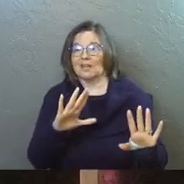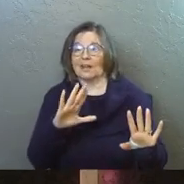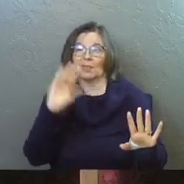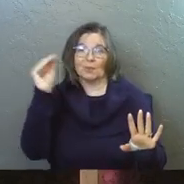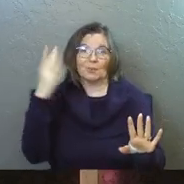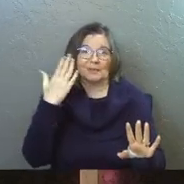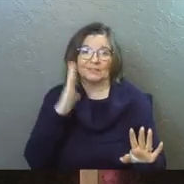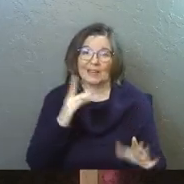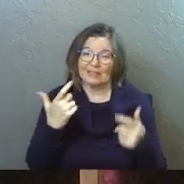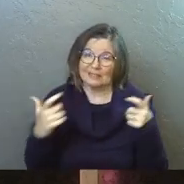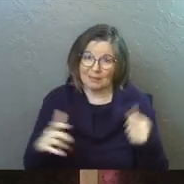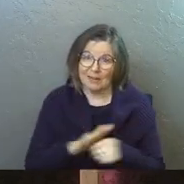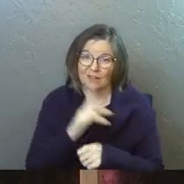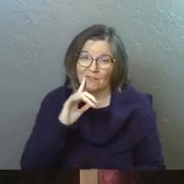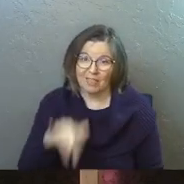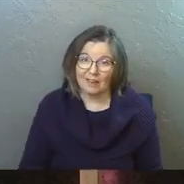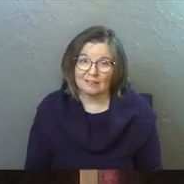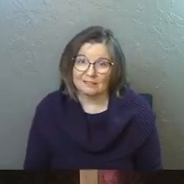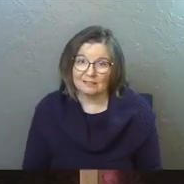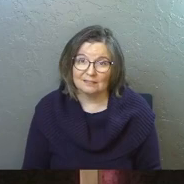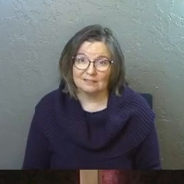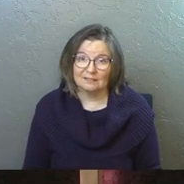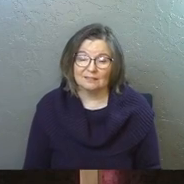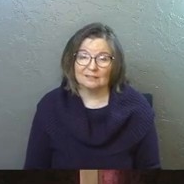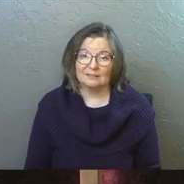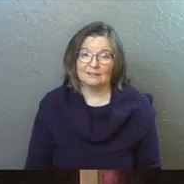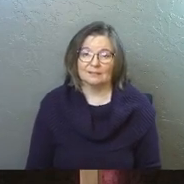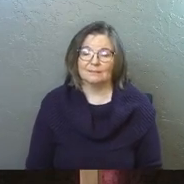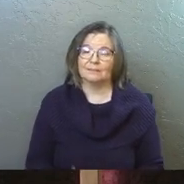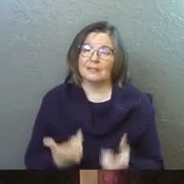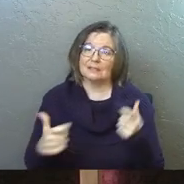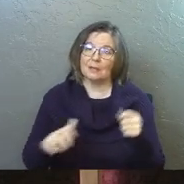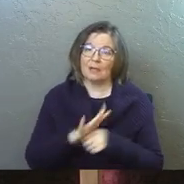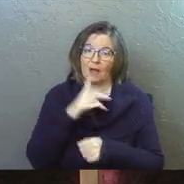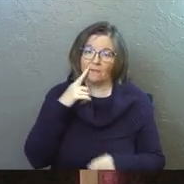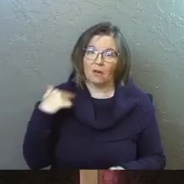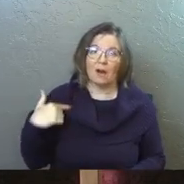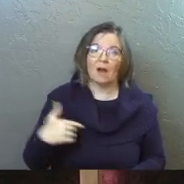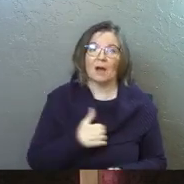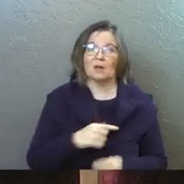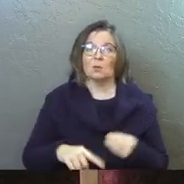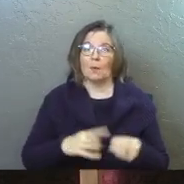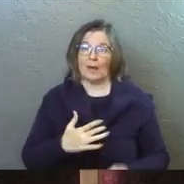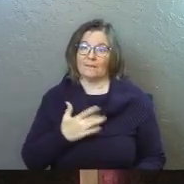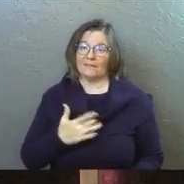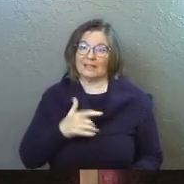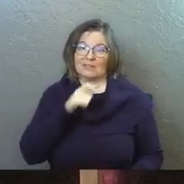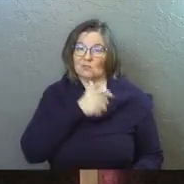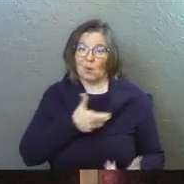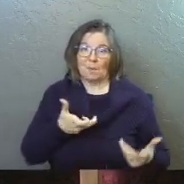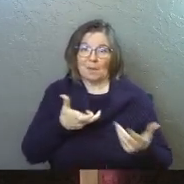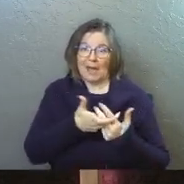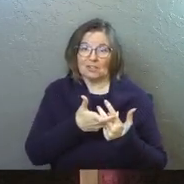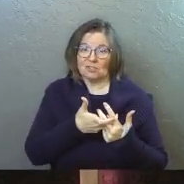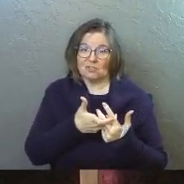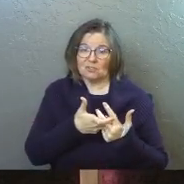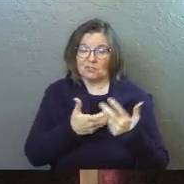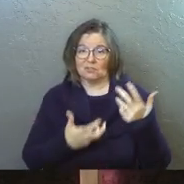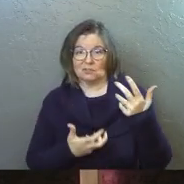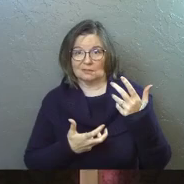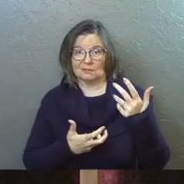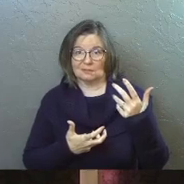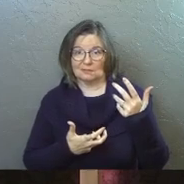the grace of God is big enough for that? Uh, it's big enough for us. Even when our feelings don't match the theology,